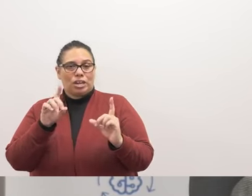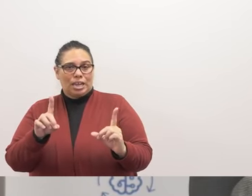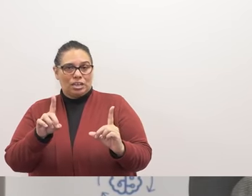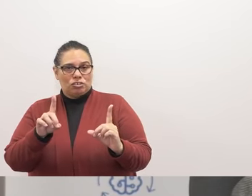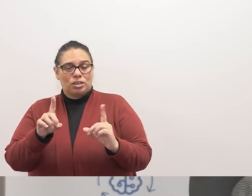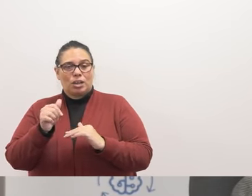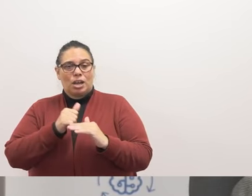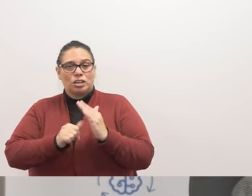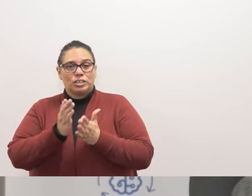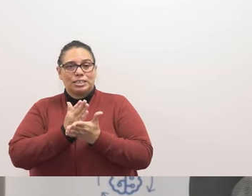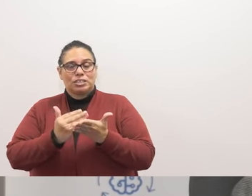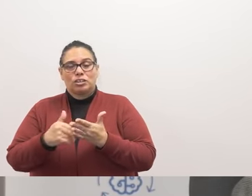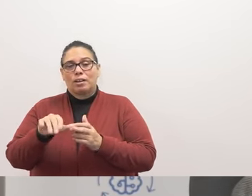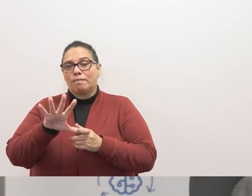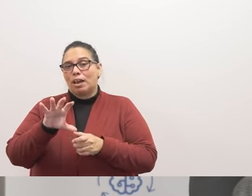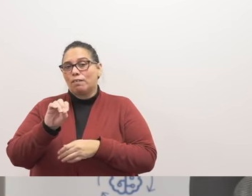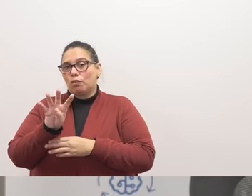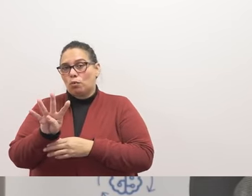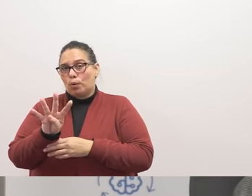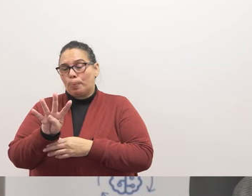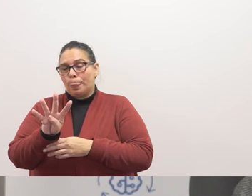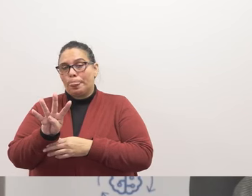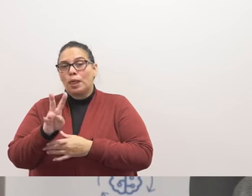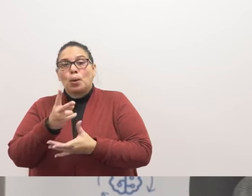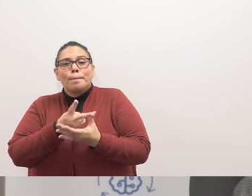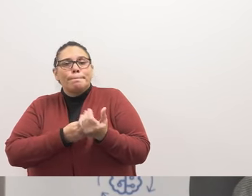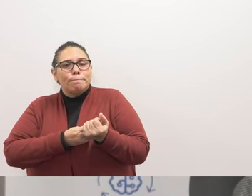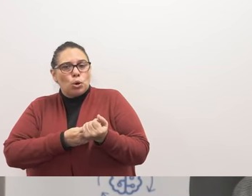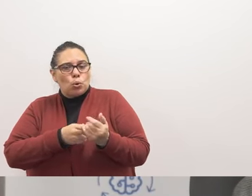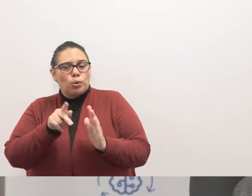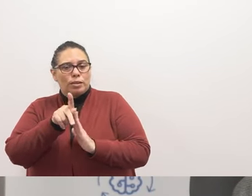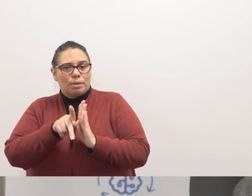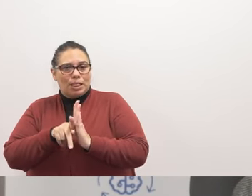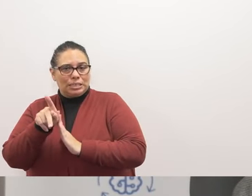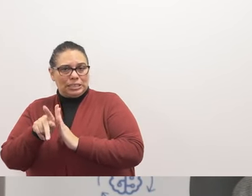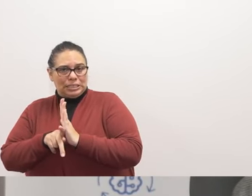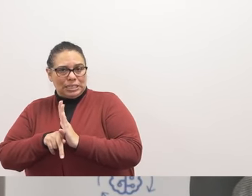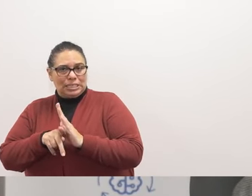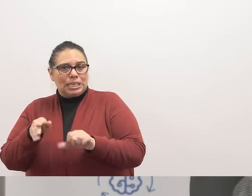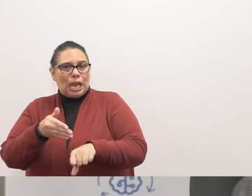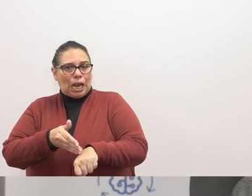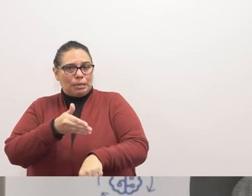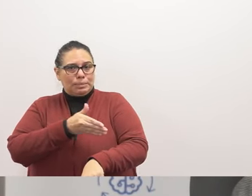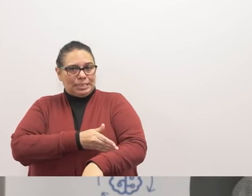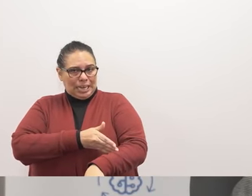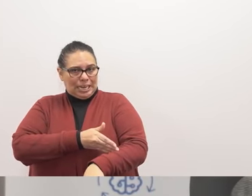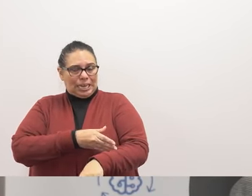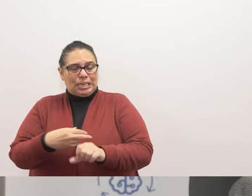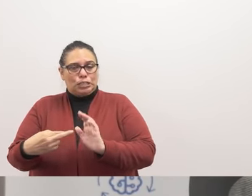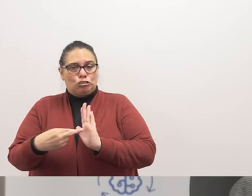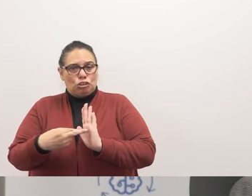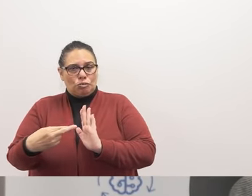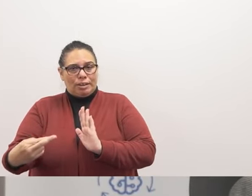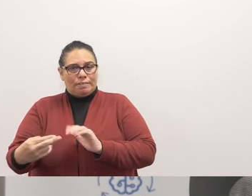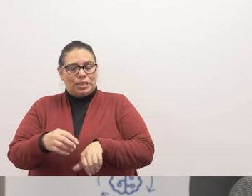under Section 504. Both of these policies are being updated to reflect